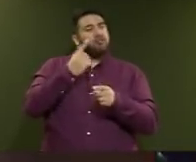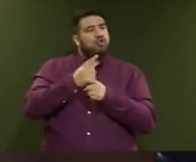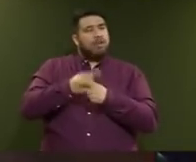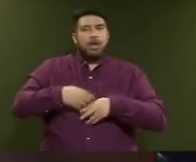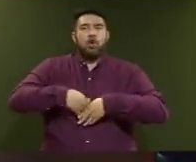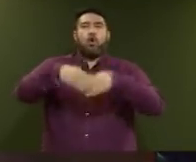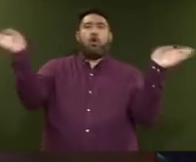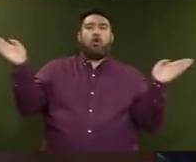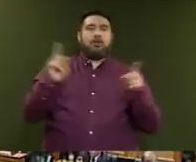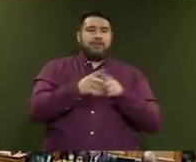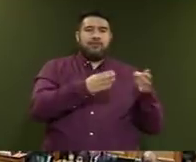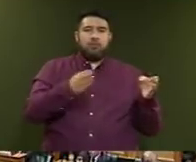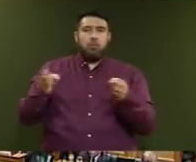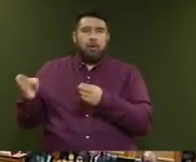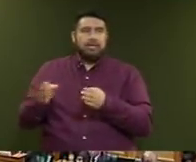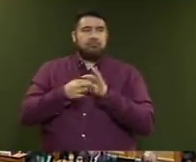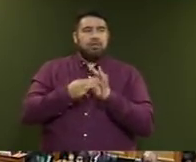indicators, not just some of them.